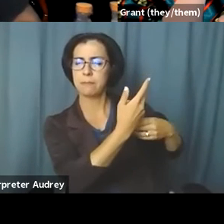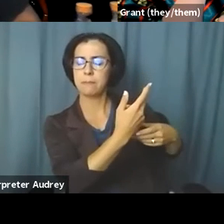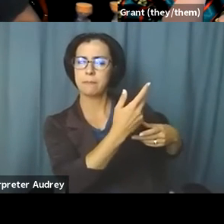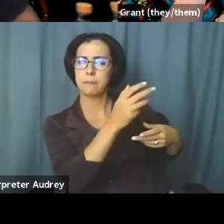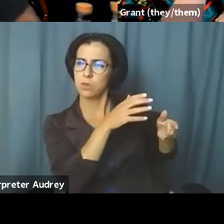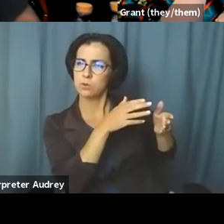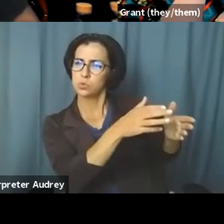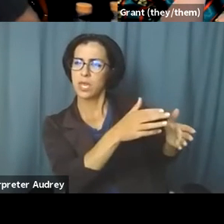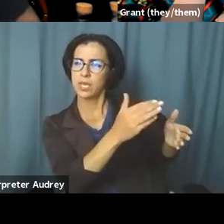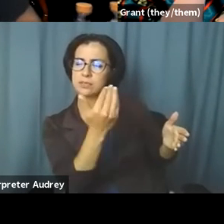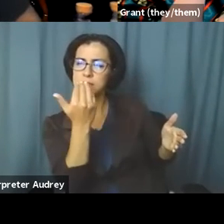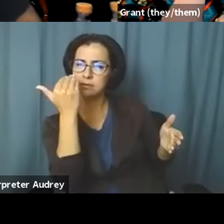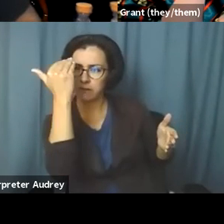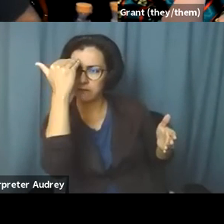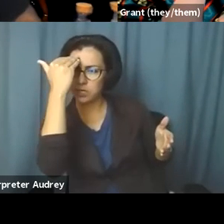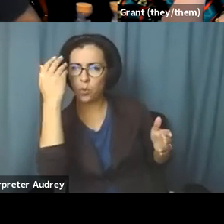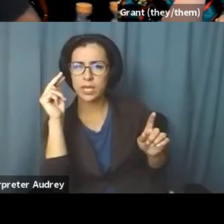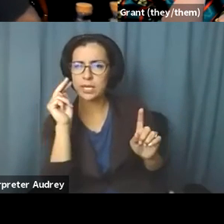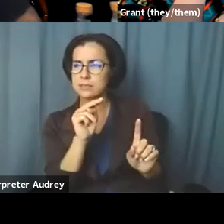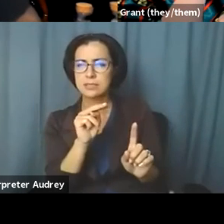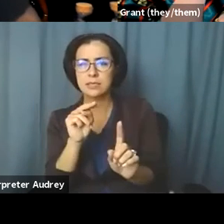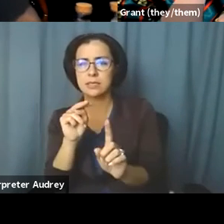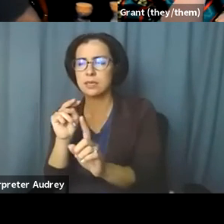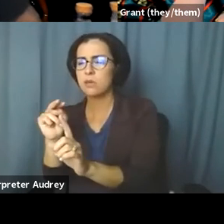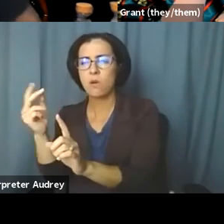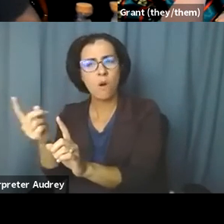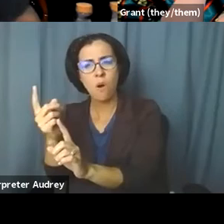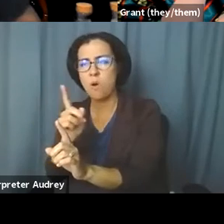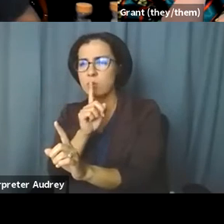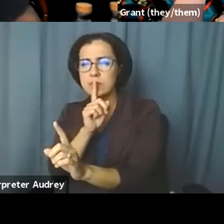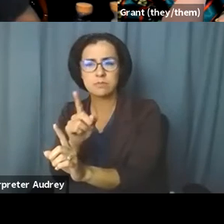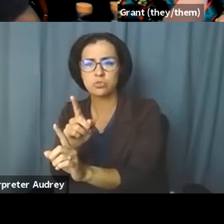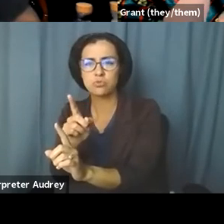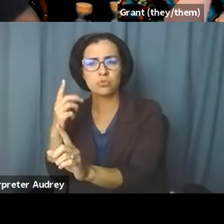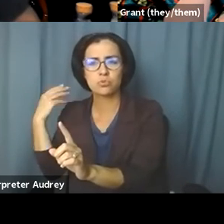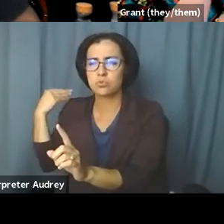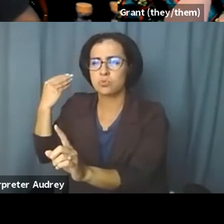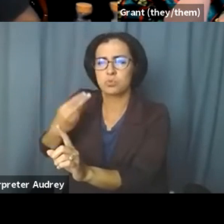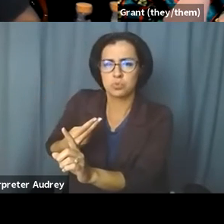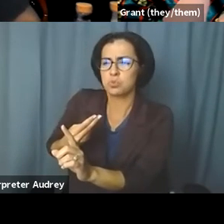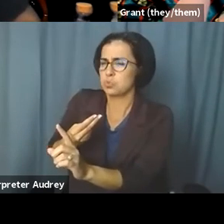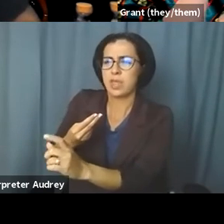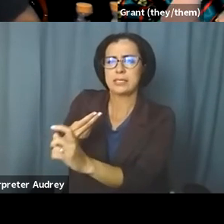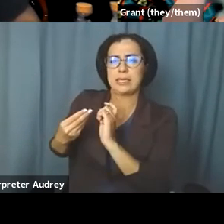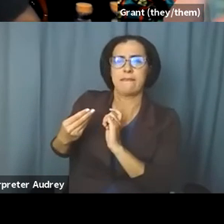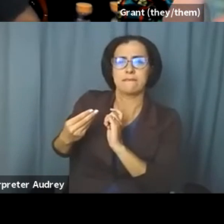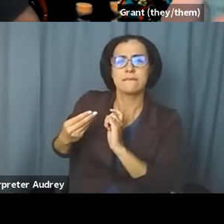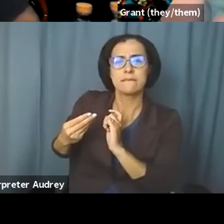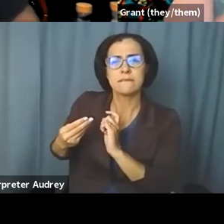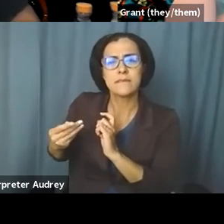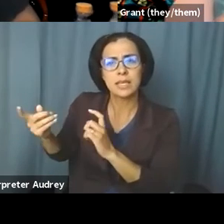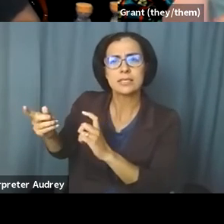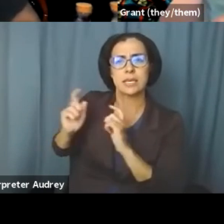seeing they've always been true. And so that's a huge, that's a huge gift. It's a gift to be, um, a